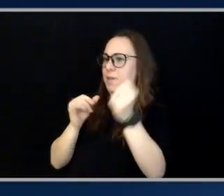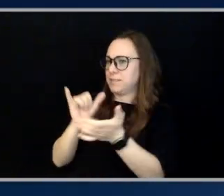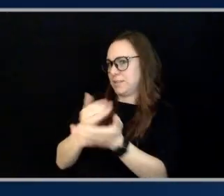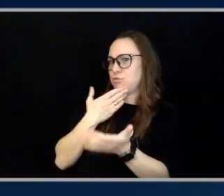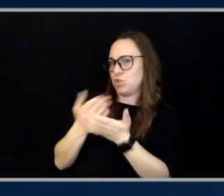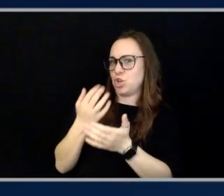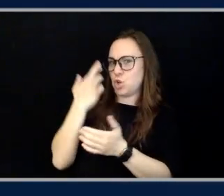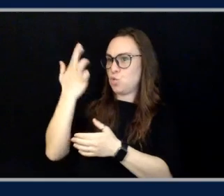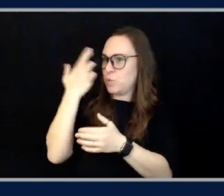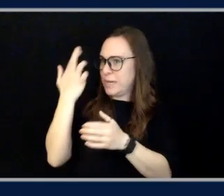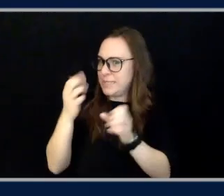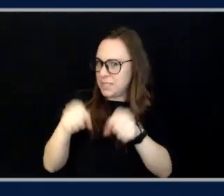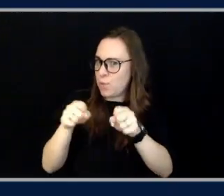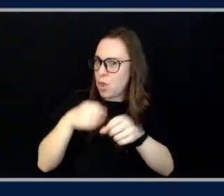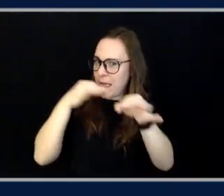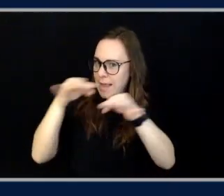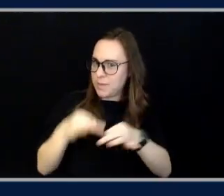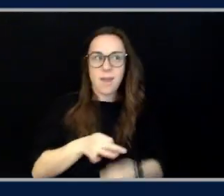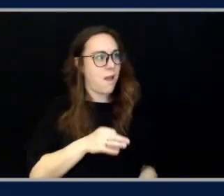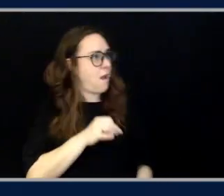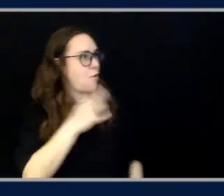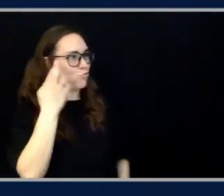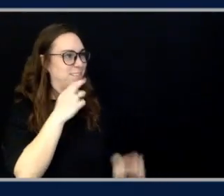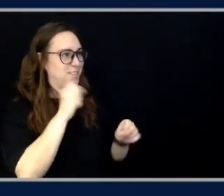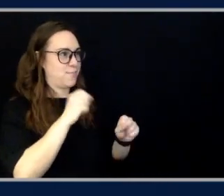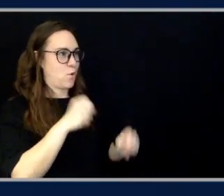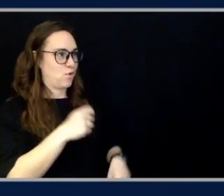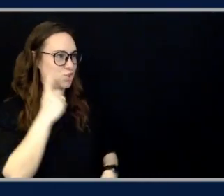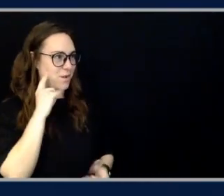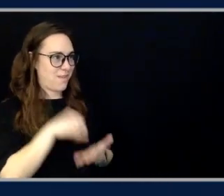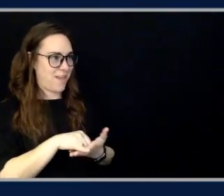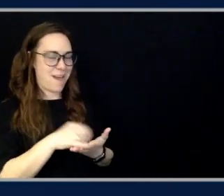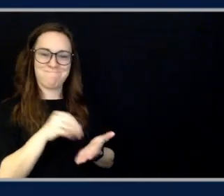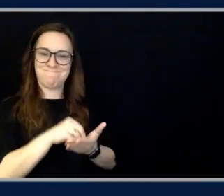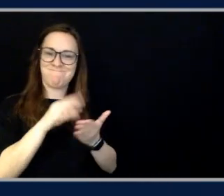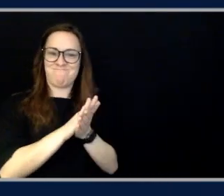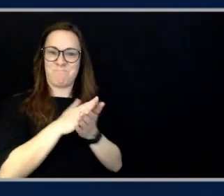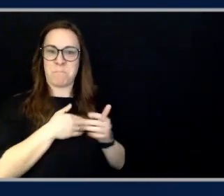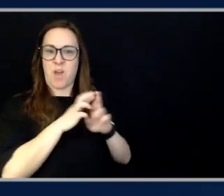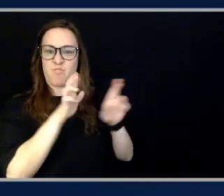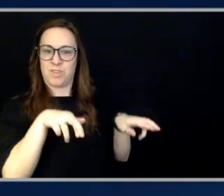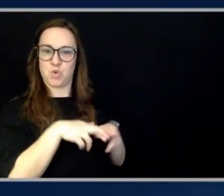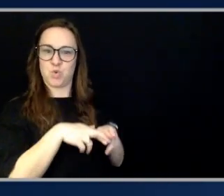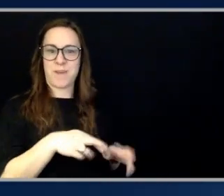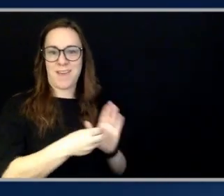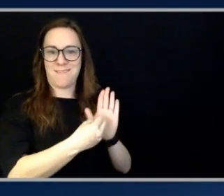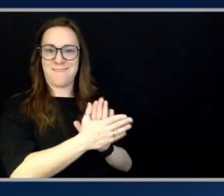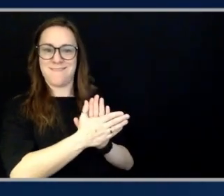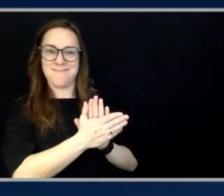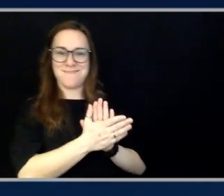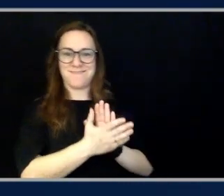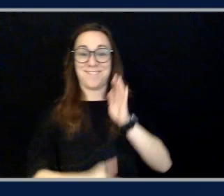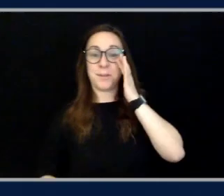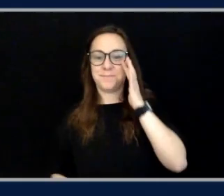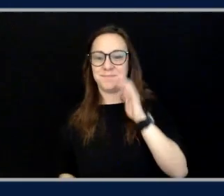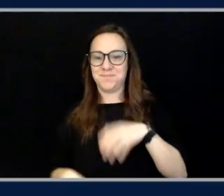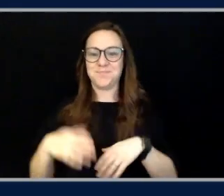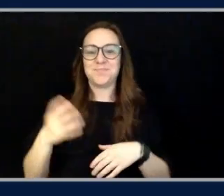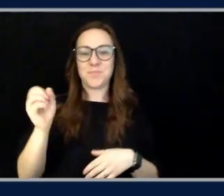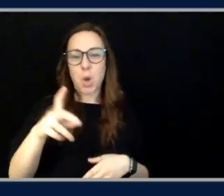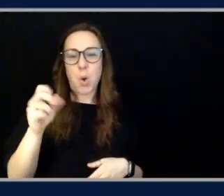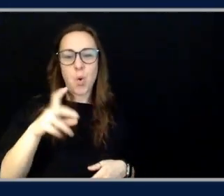A reasonable explanation. You hear that? You're reasonable. I'm putting that on my resume. Reasonable explanation. Just like Pi, you're quite irrational, okay?